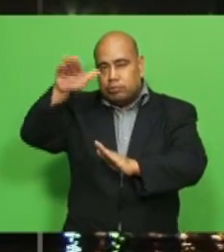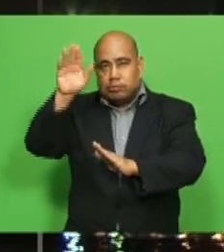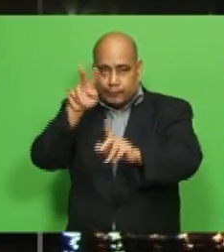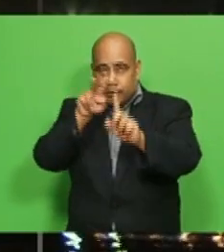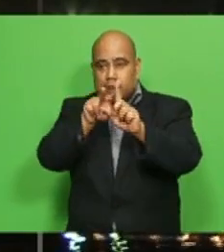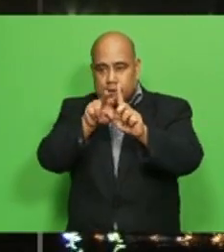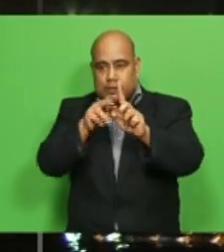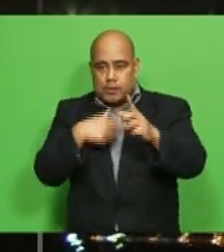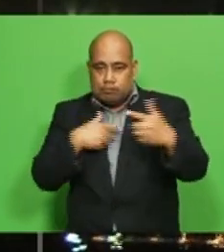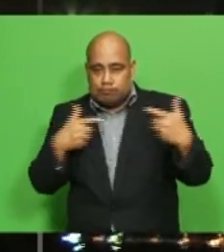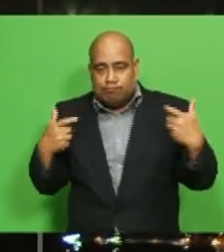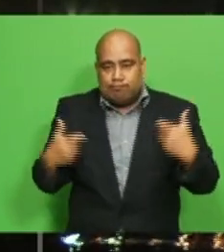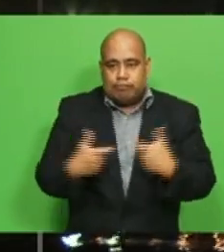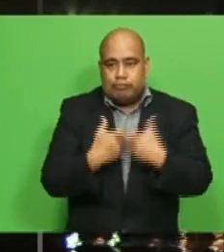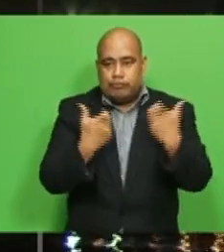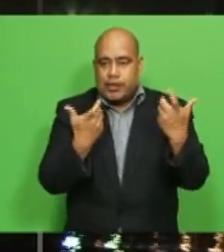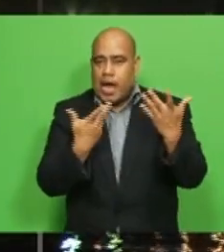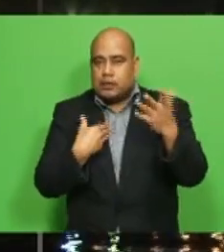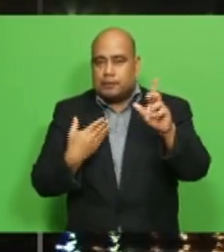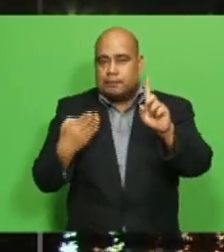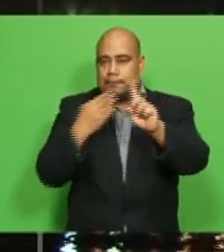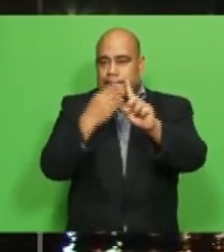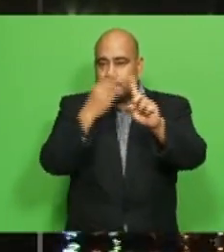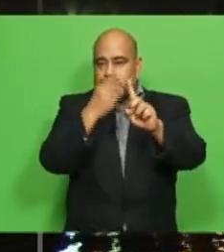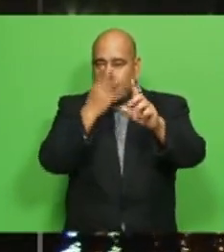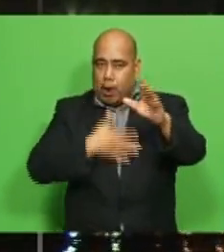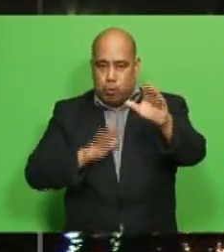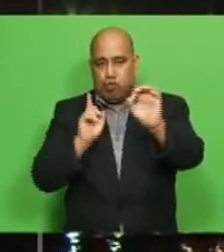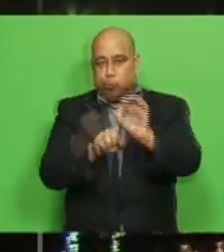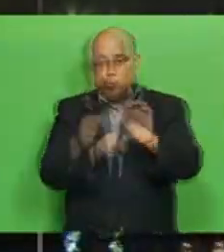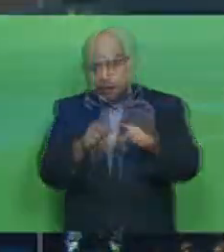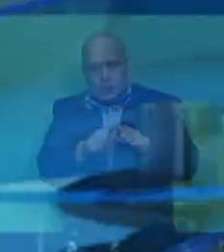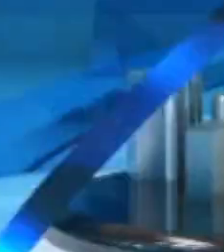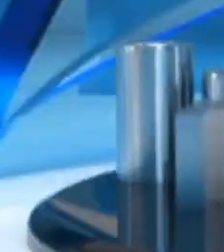dive instructor Pranita Prakash with his success story